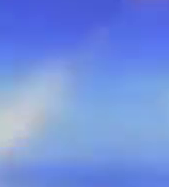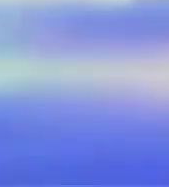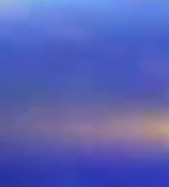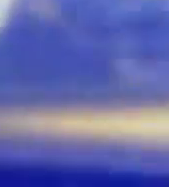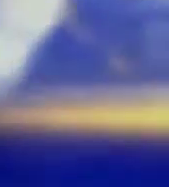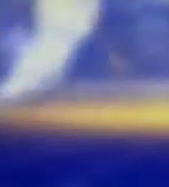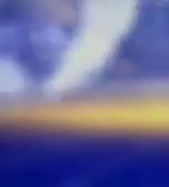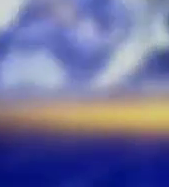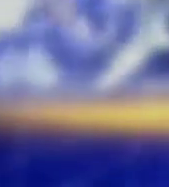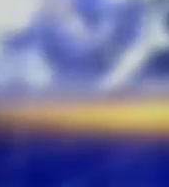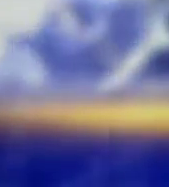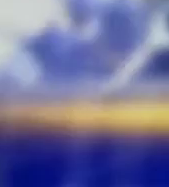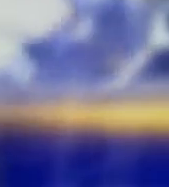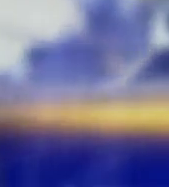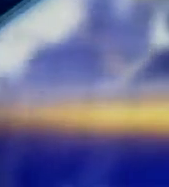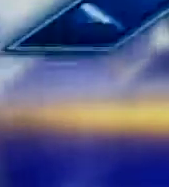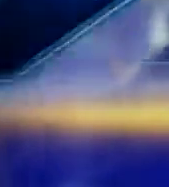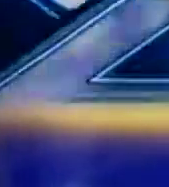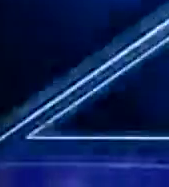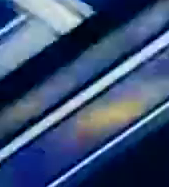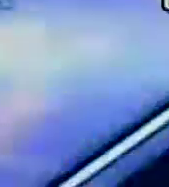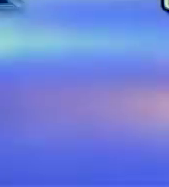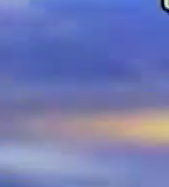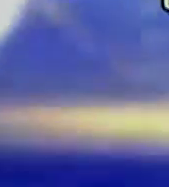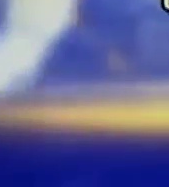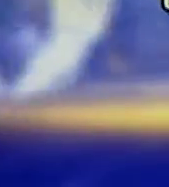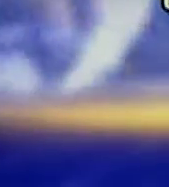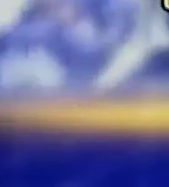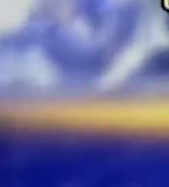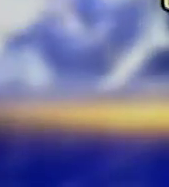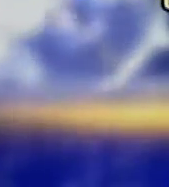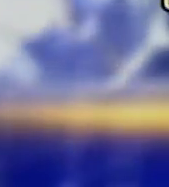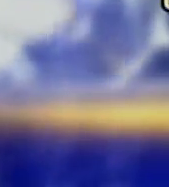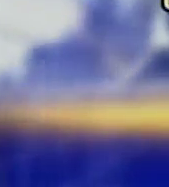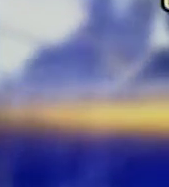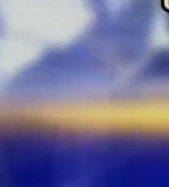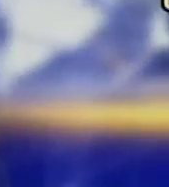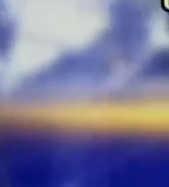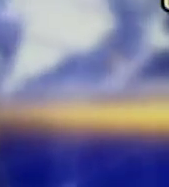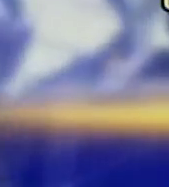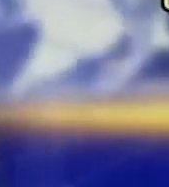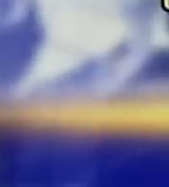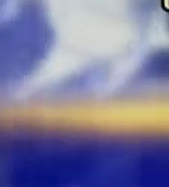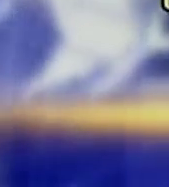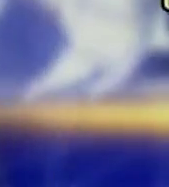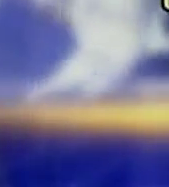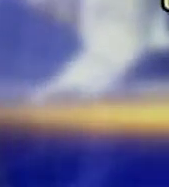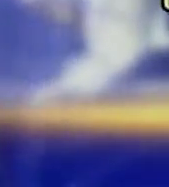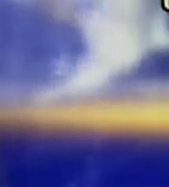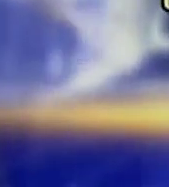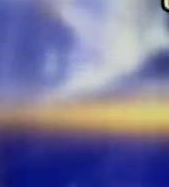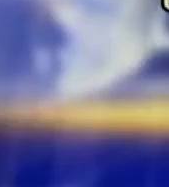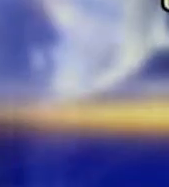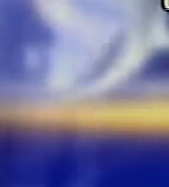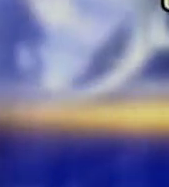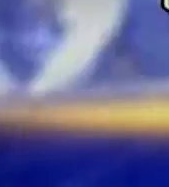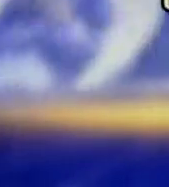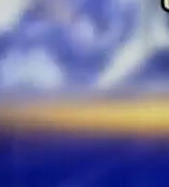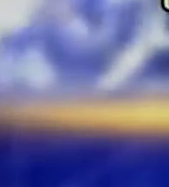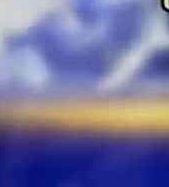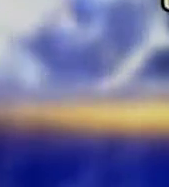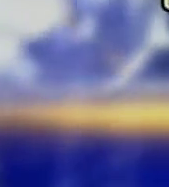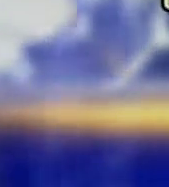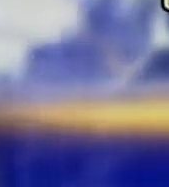user and regular user packages would be increased. Remember, can send us an email or join us on www.znsbahamas